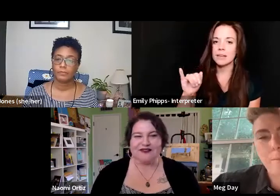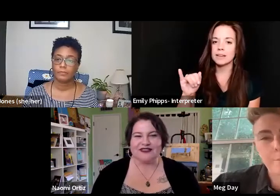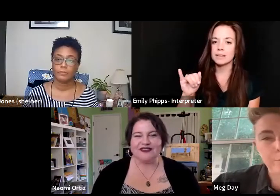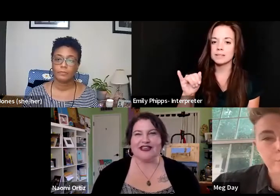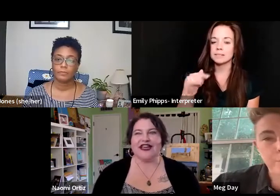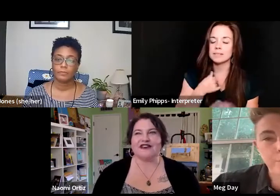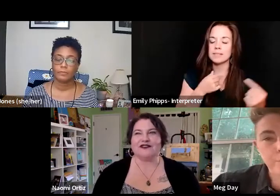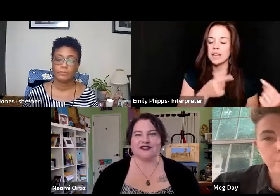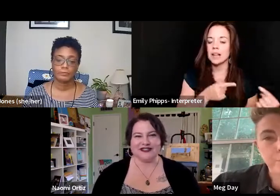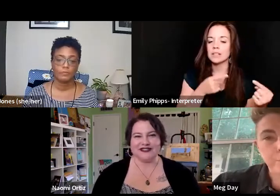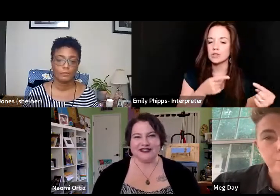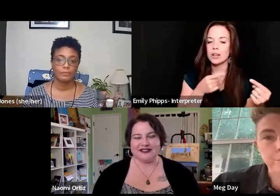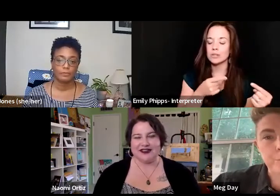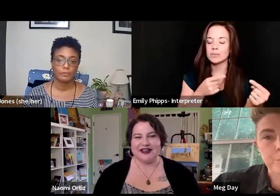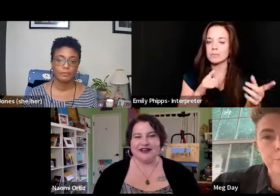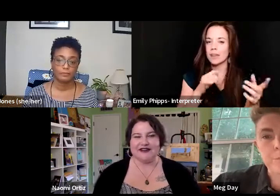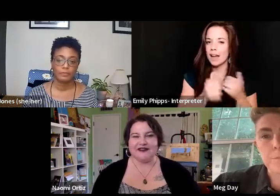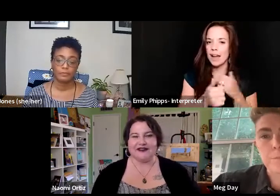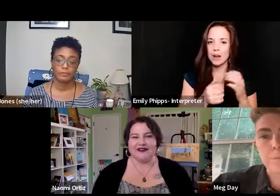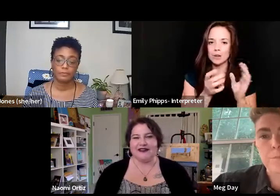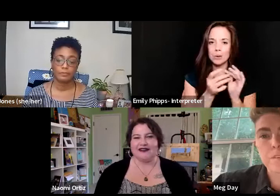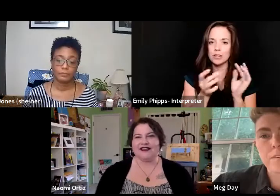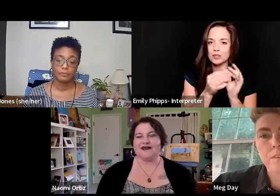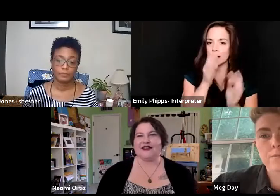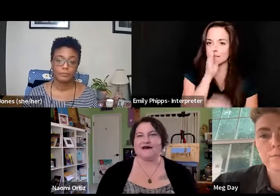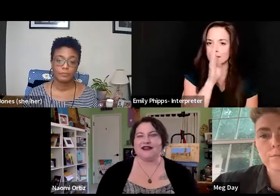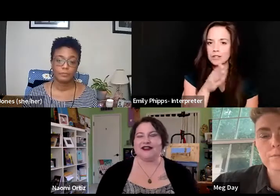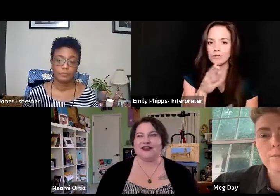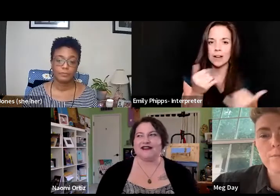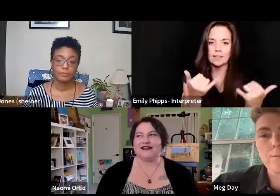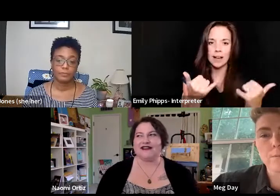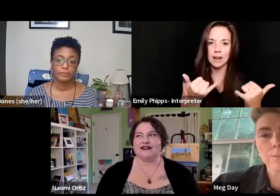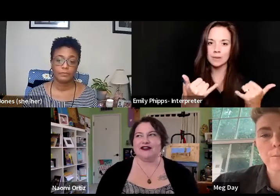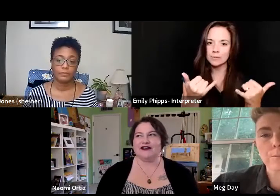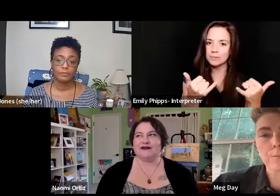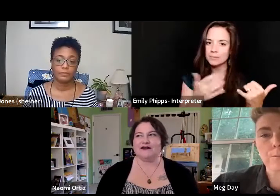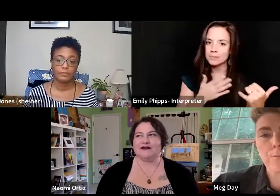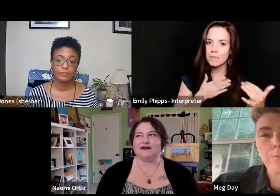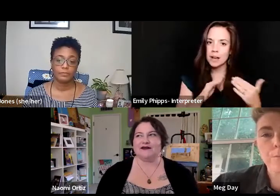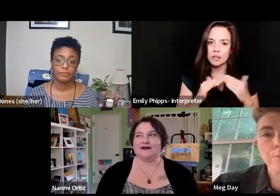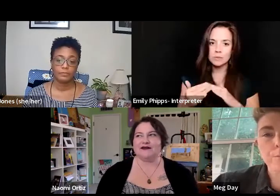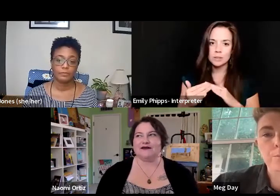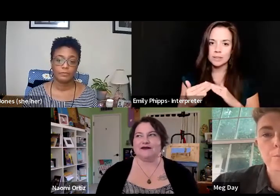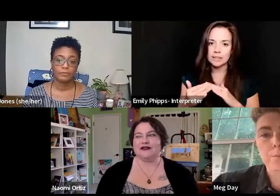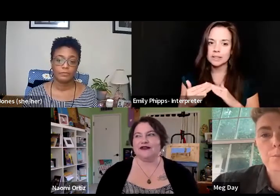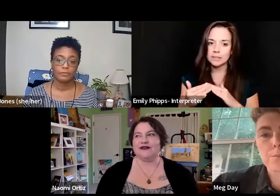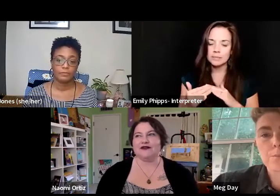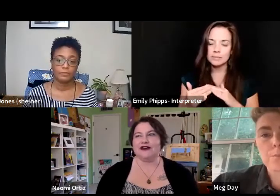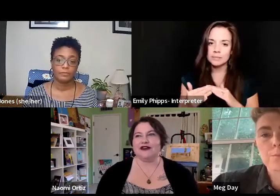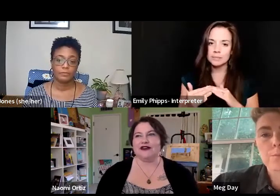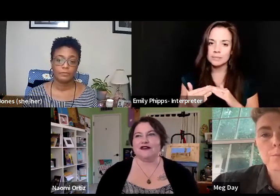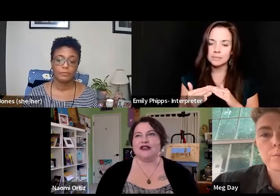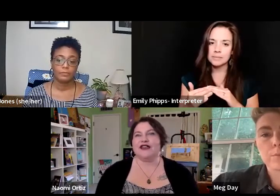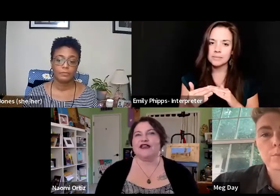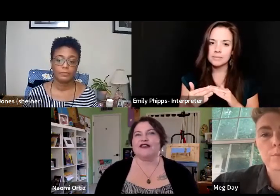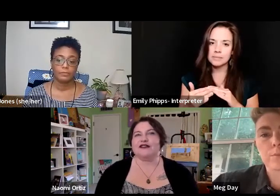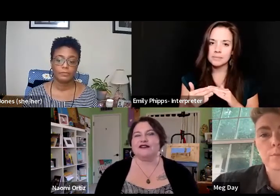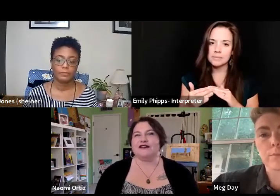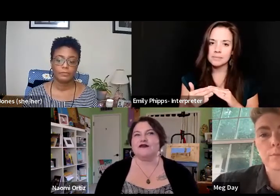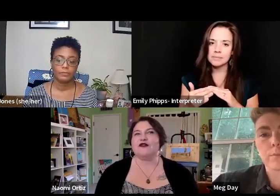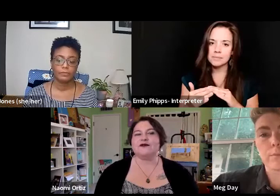with how to address this right now, uh, in my community. And, um, you know, uh,